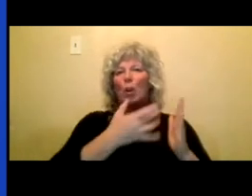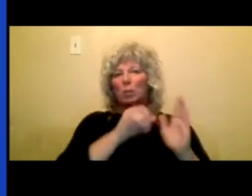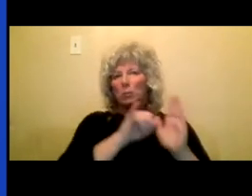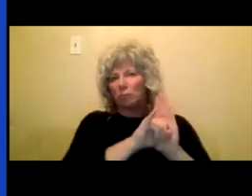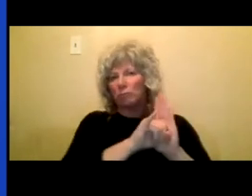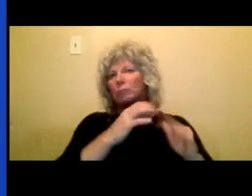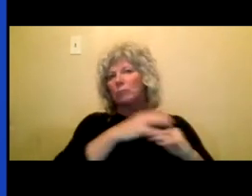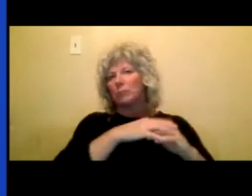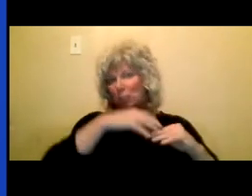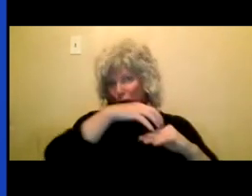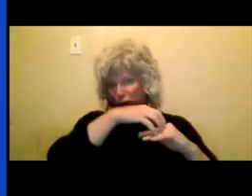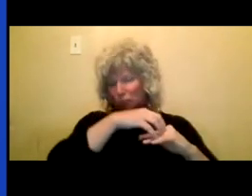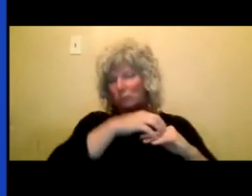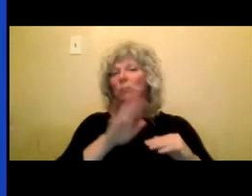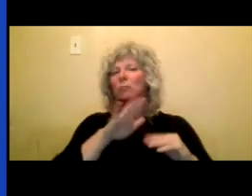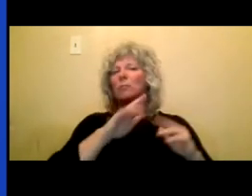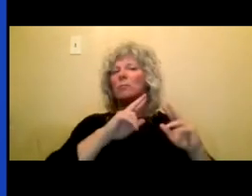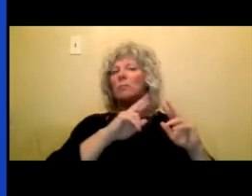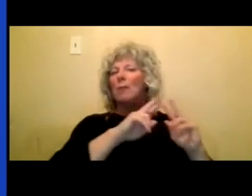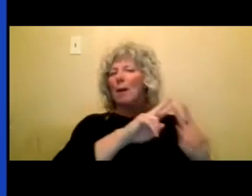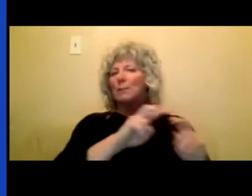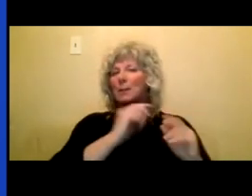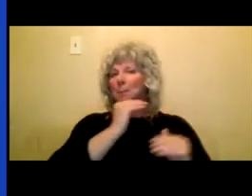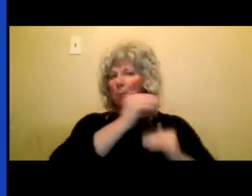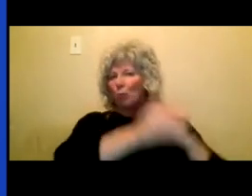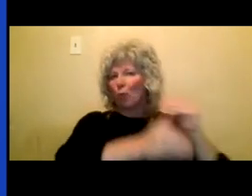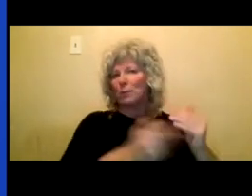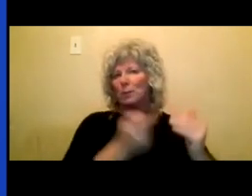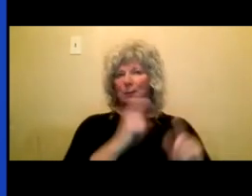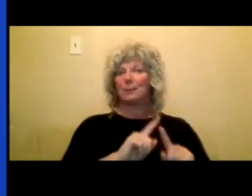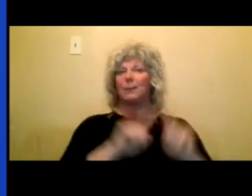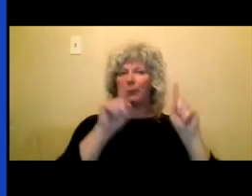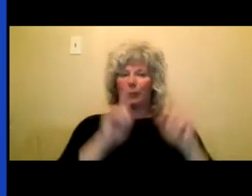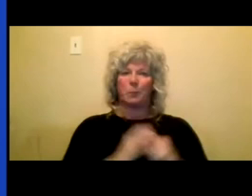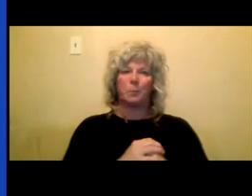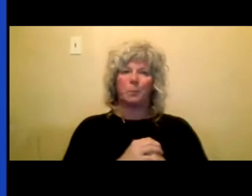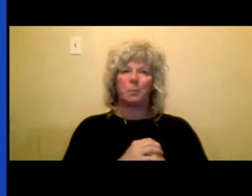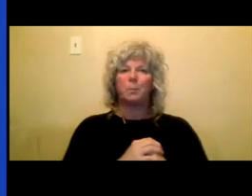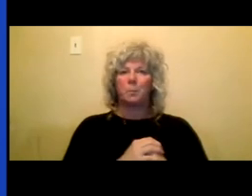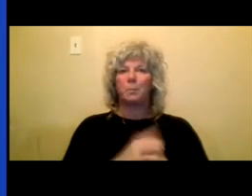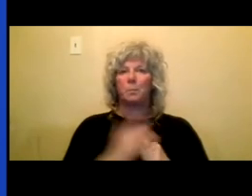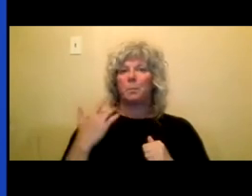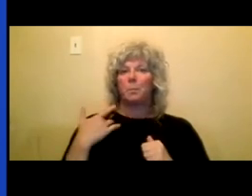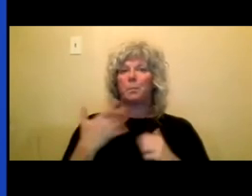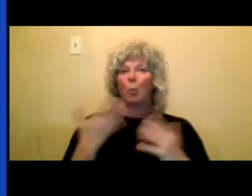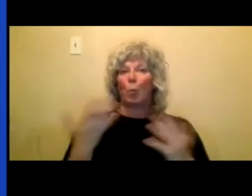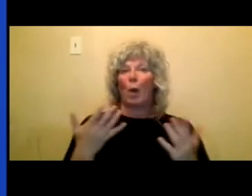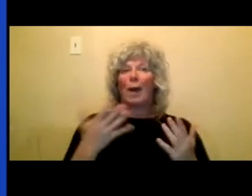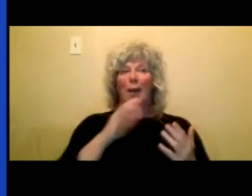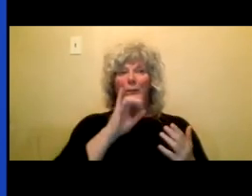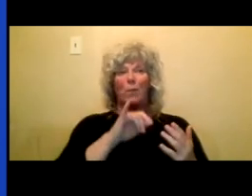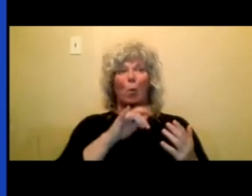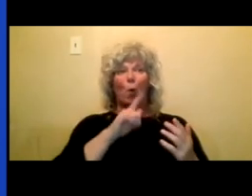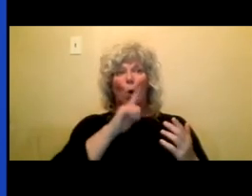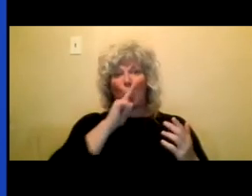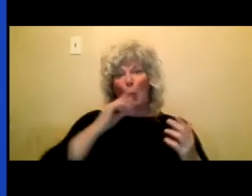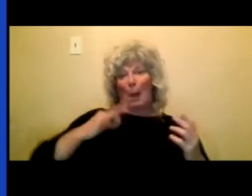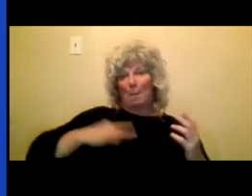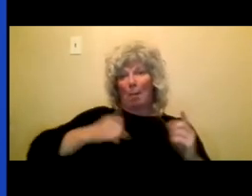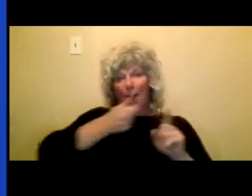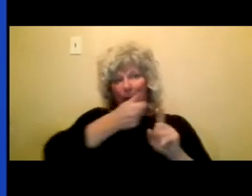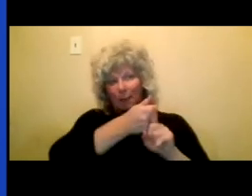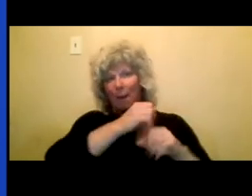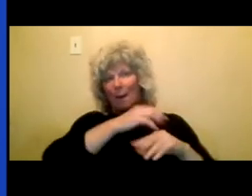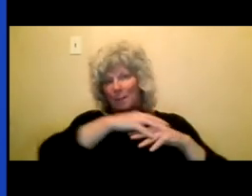is different where we bring a panel of all Indigenous assessors to the table to assess the